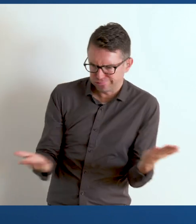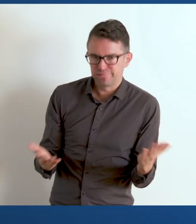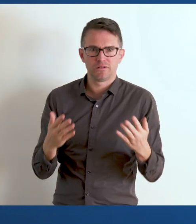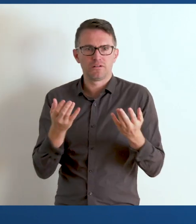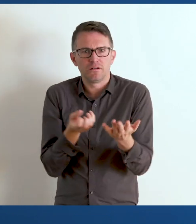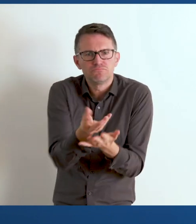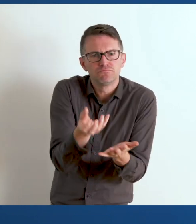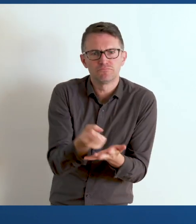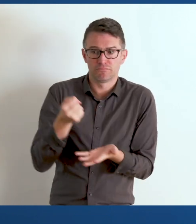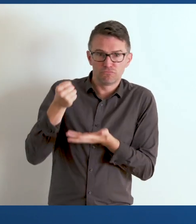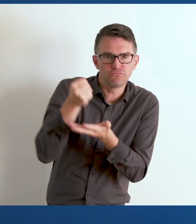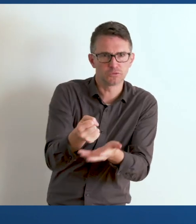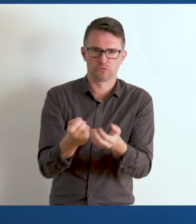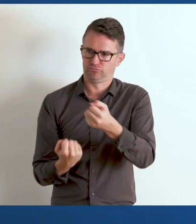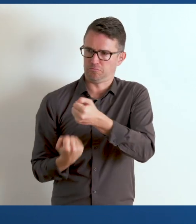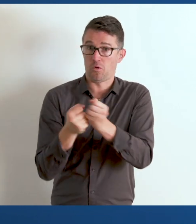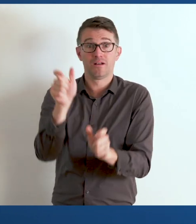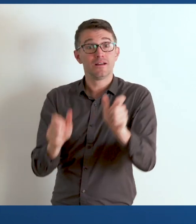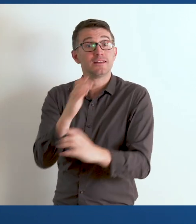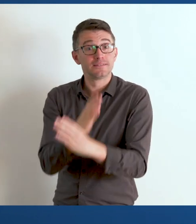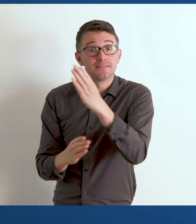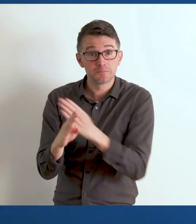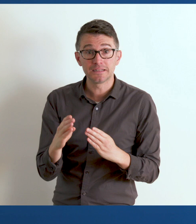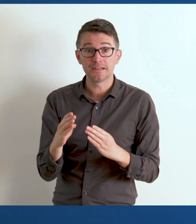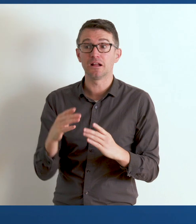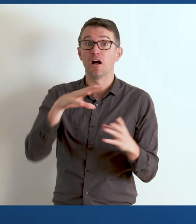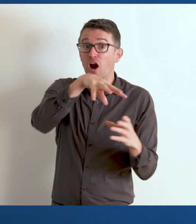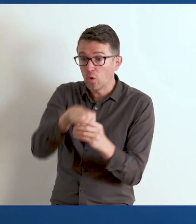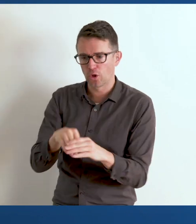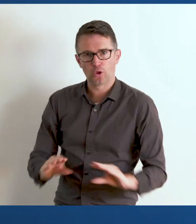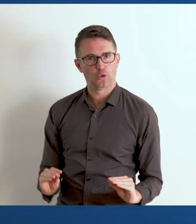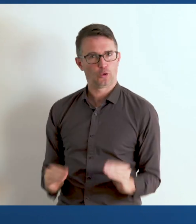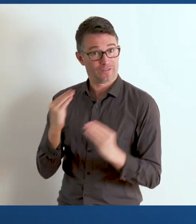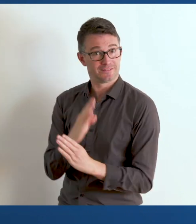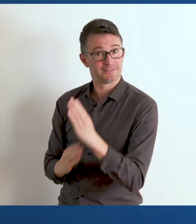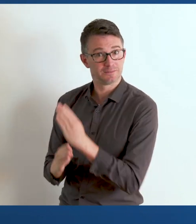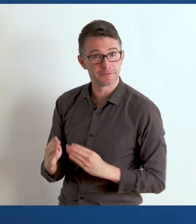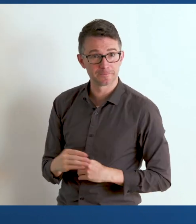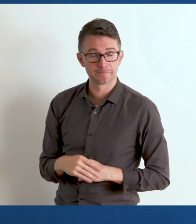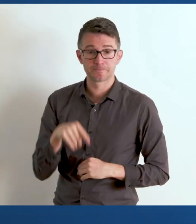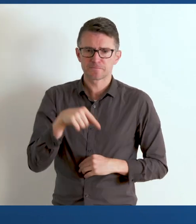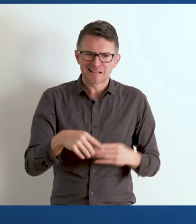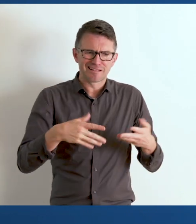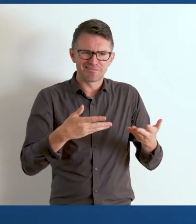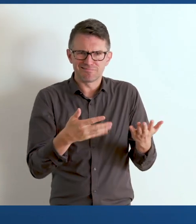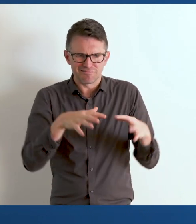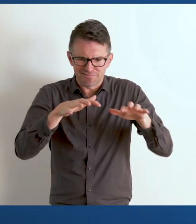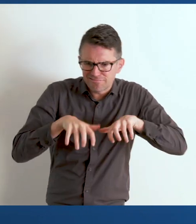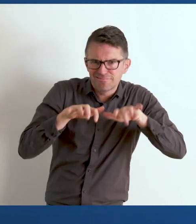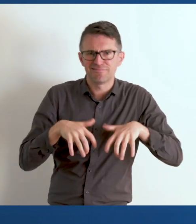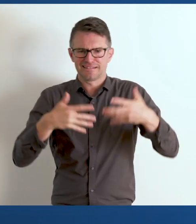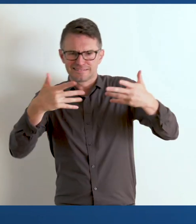information on persons with disabilities, including children with disabilities. These tools have been developed in